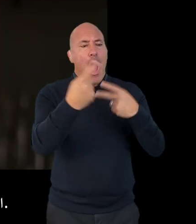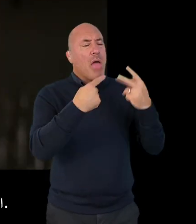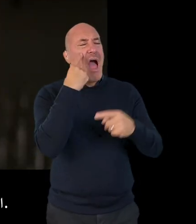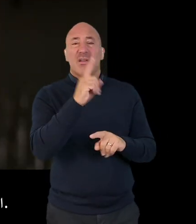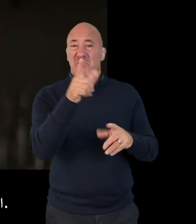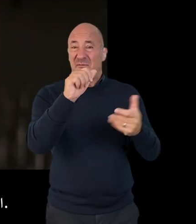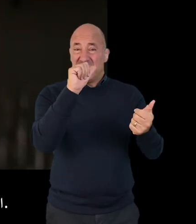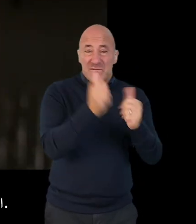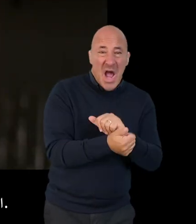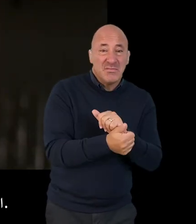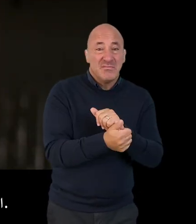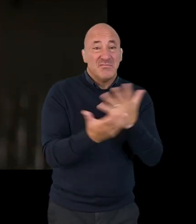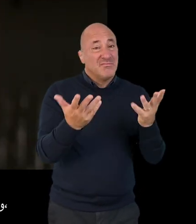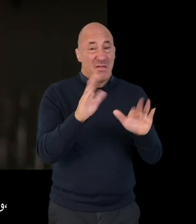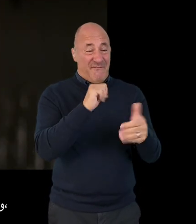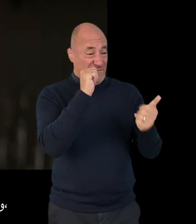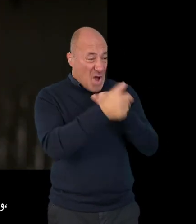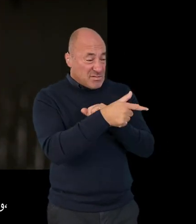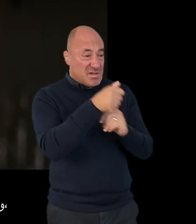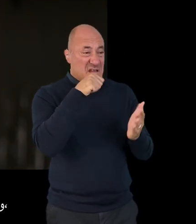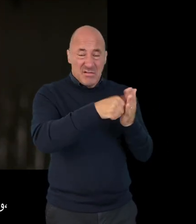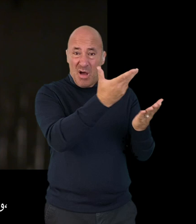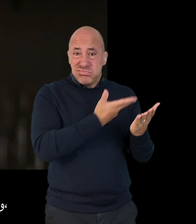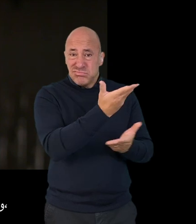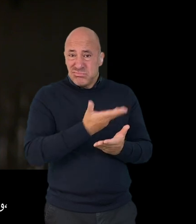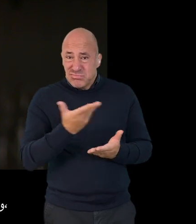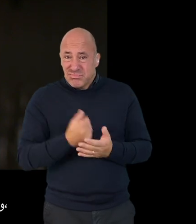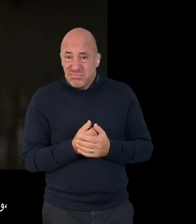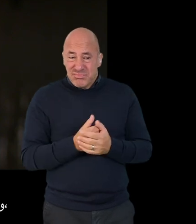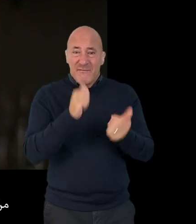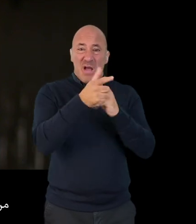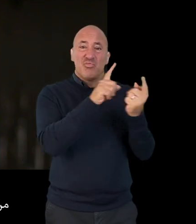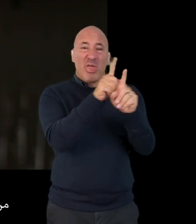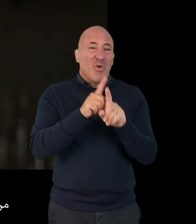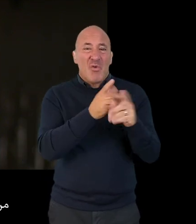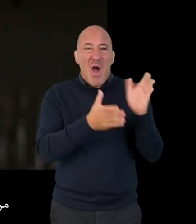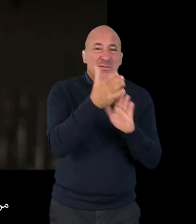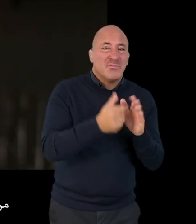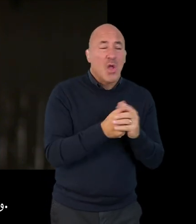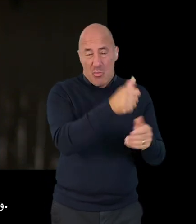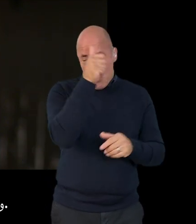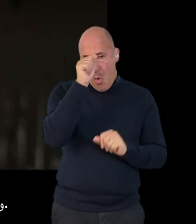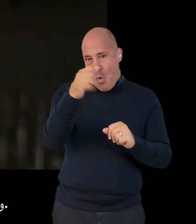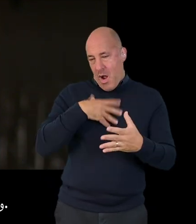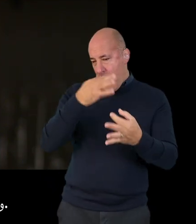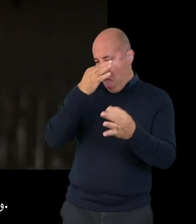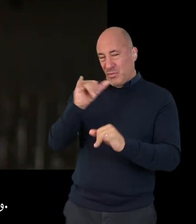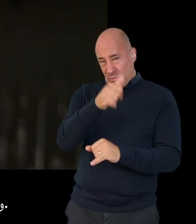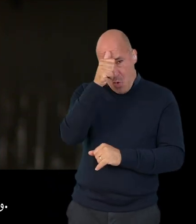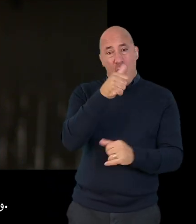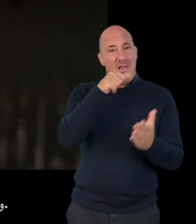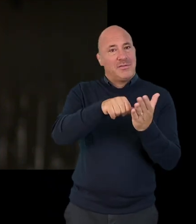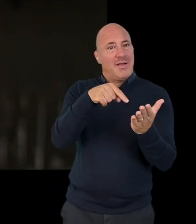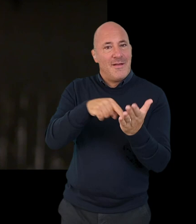Other evidence can be from friends so again you can have letters of support from friends, people you hang out with and they will know by your sexual